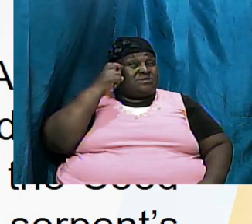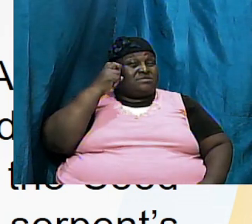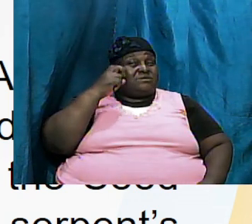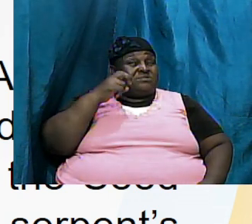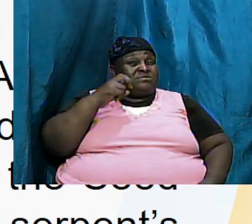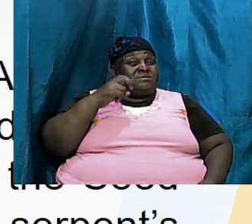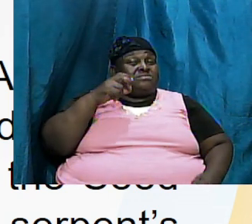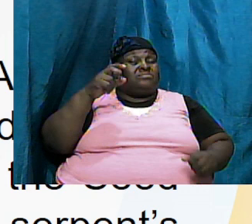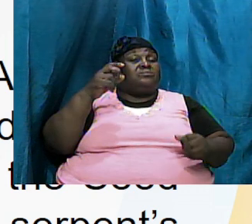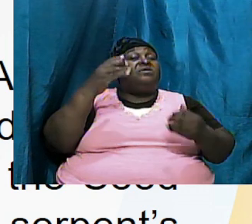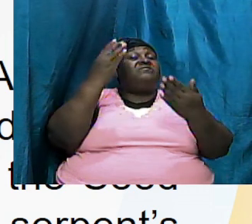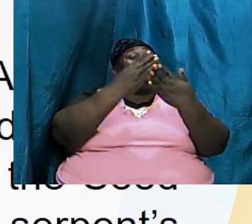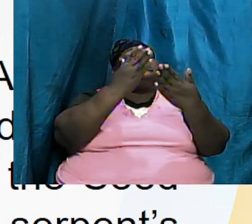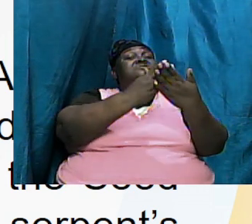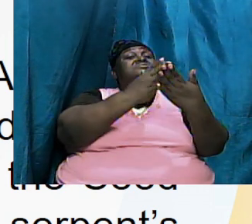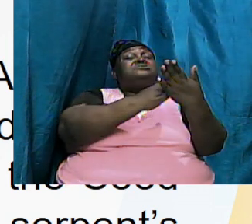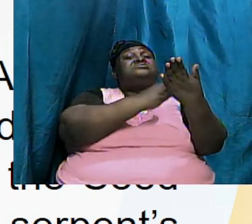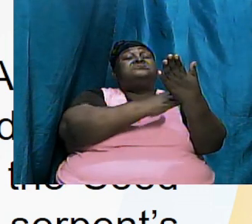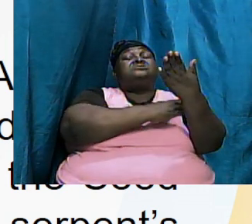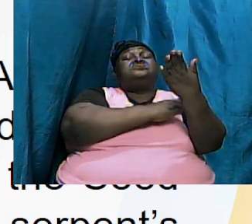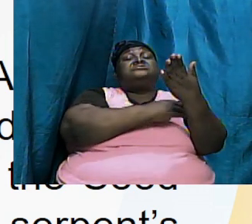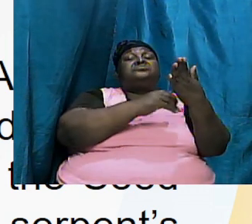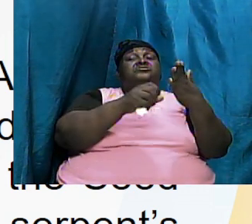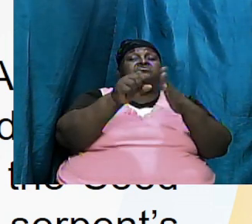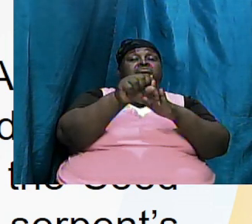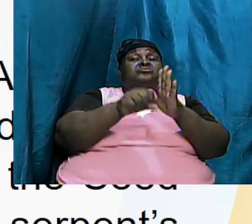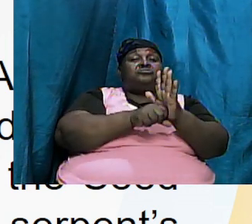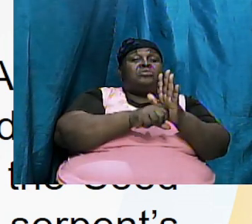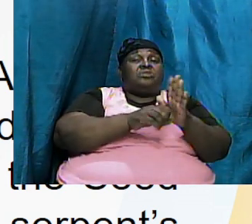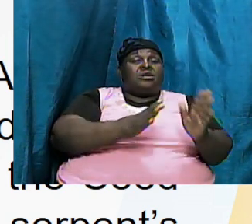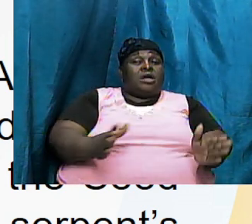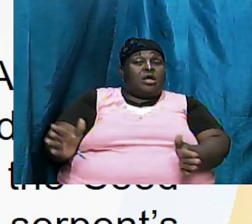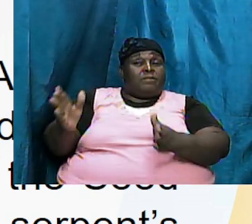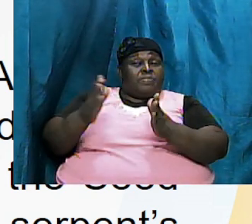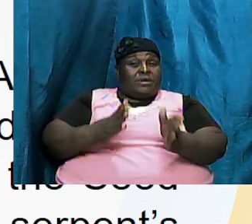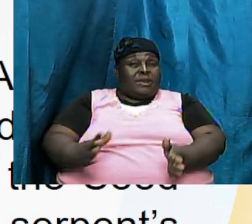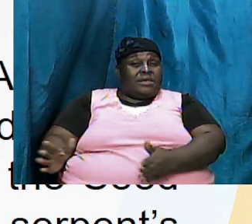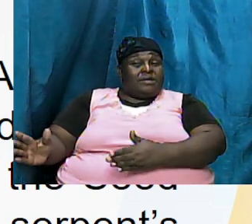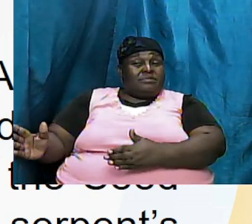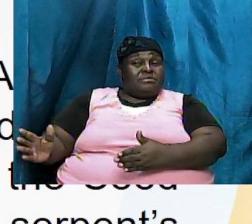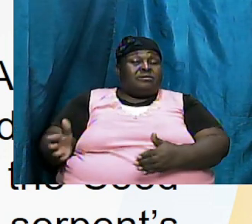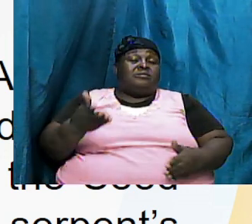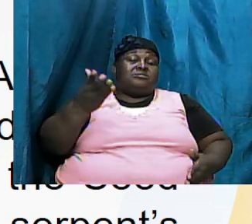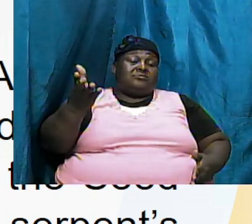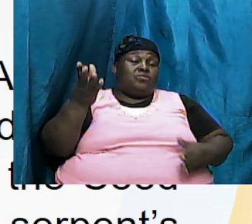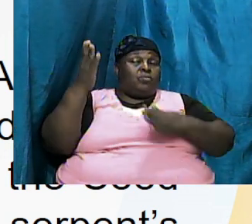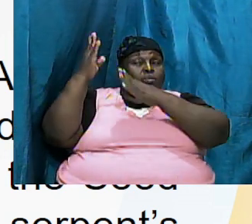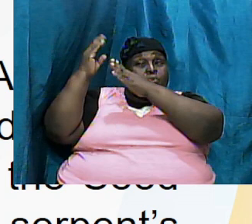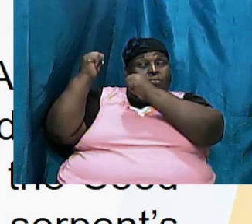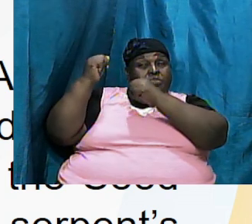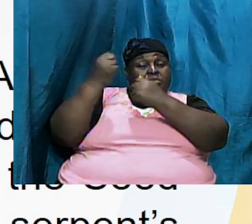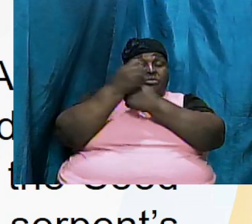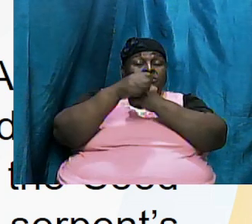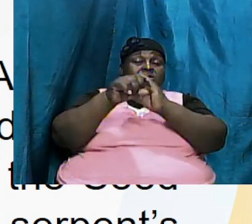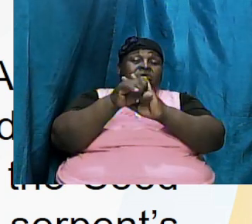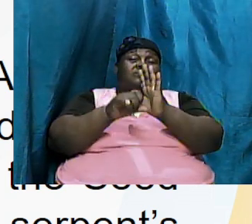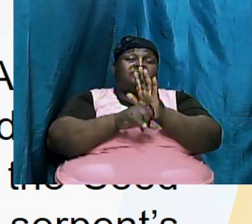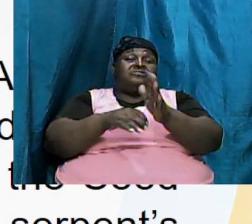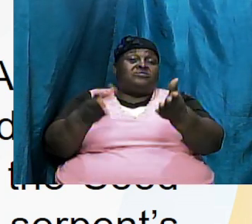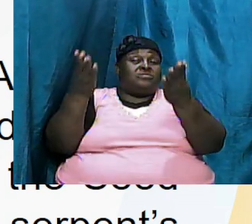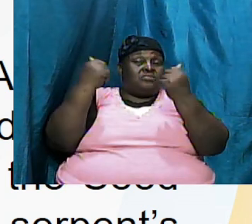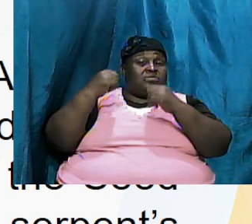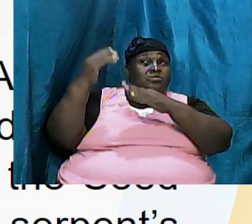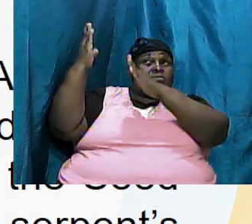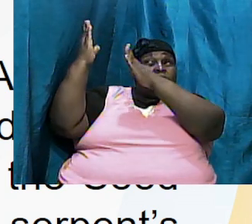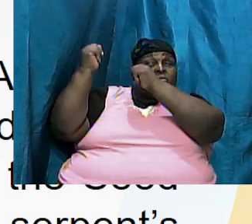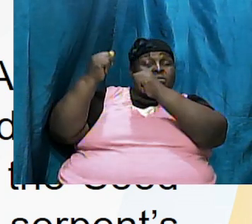we have listed some scripture there for you that you can see that a plan is there and there is hope and salvation is coming and the hope of